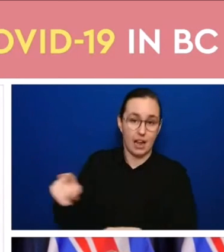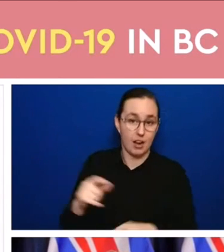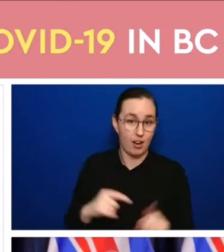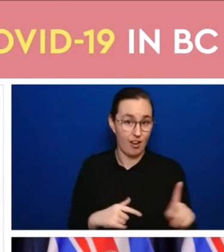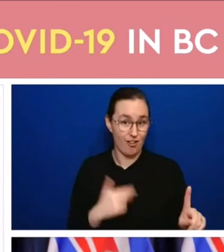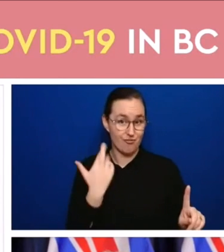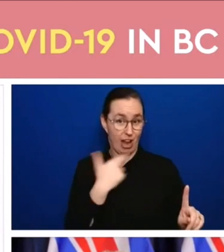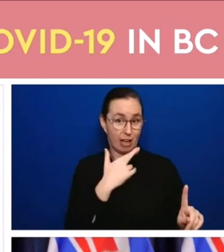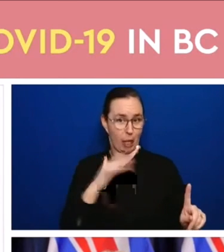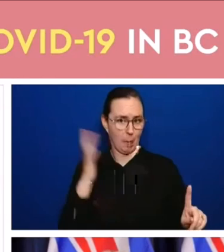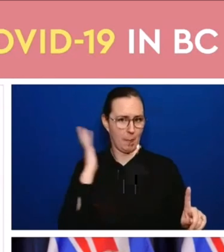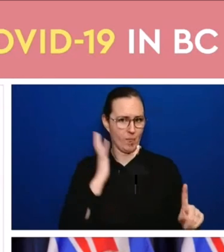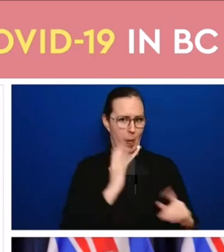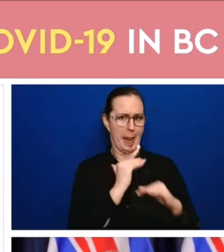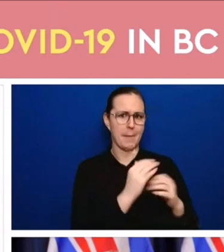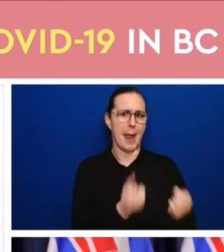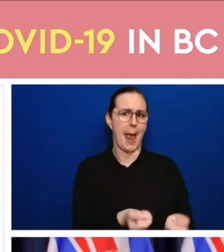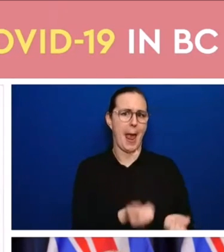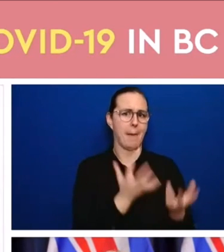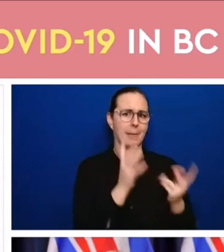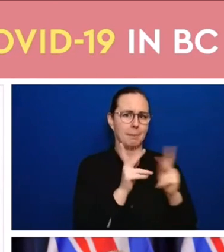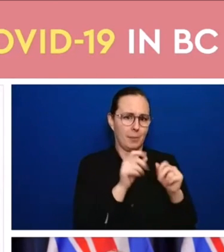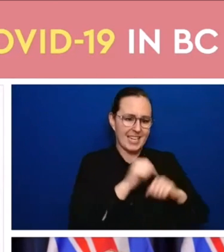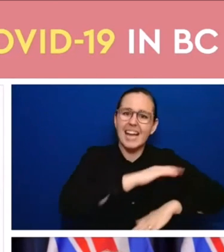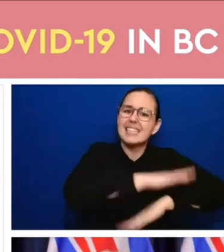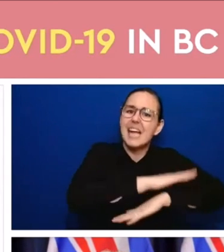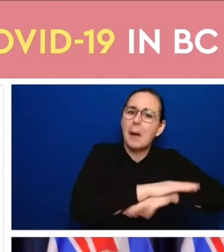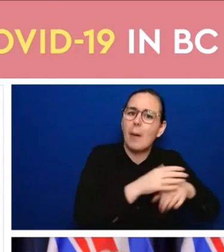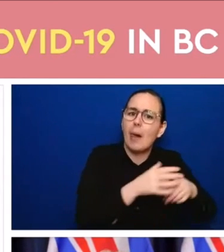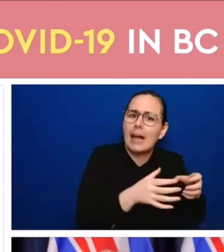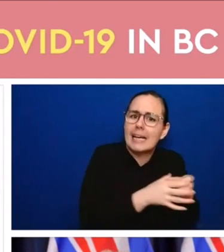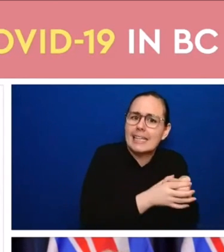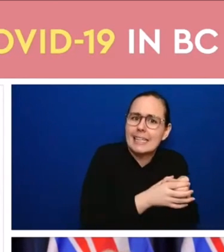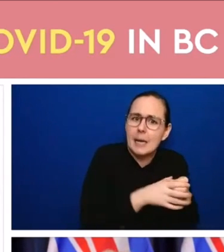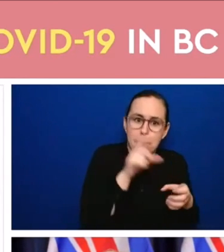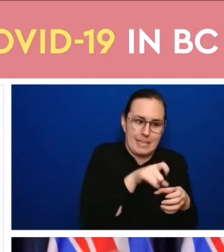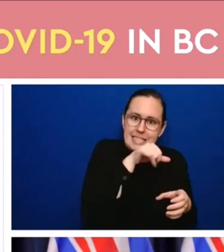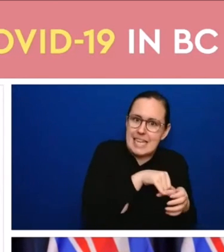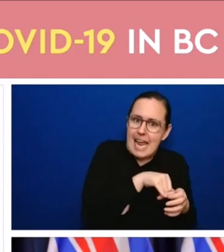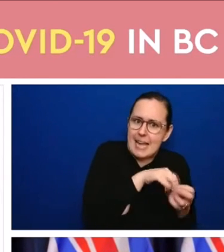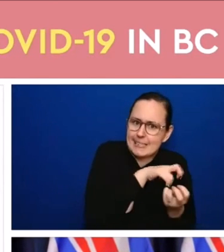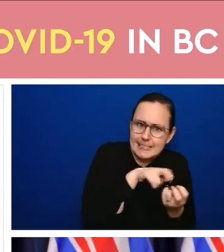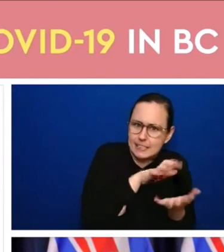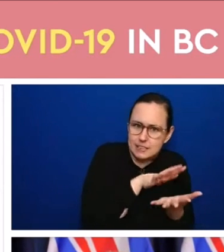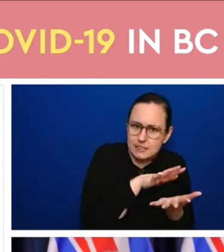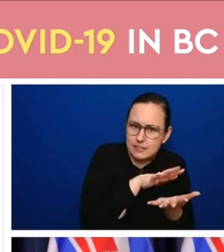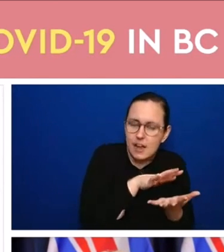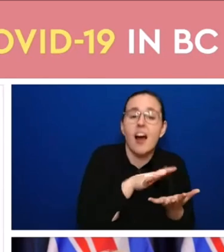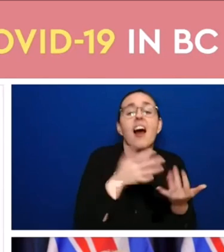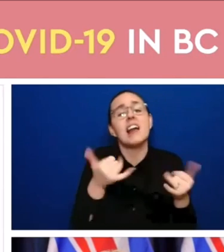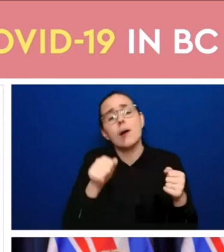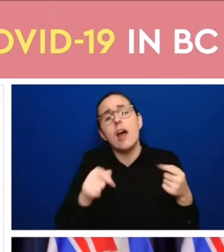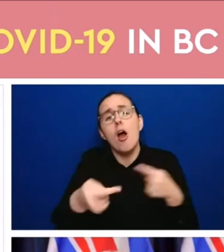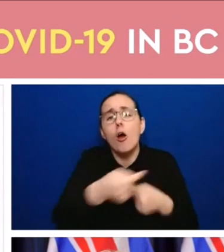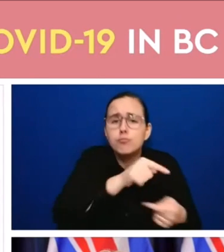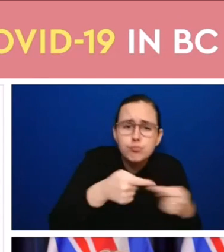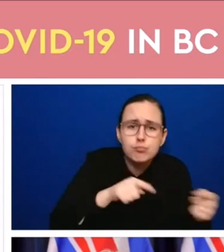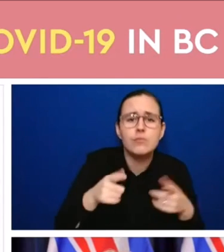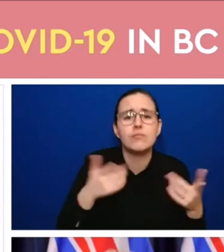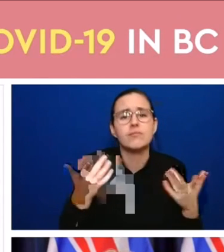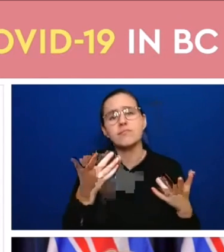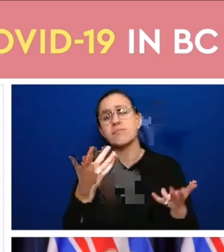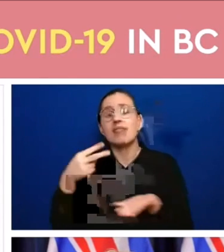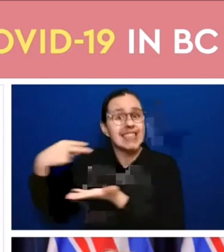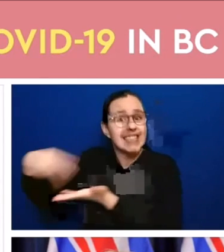of people at tables and going back to mingling and being able to have events in restaurants and dancing and it is because we have